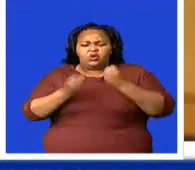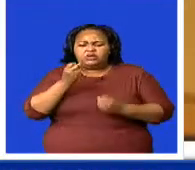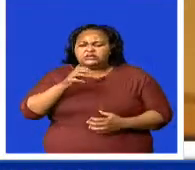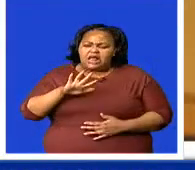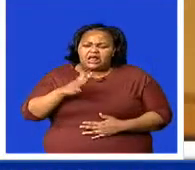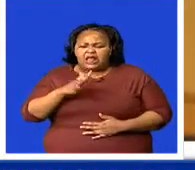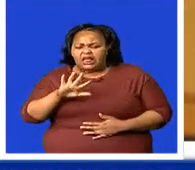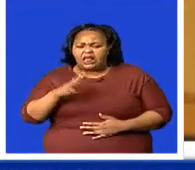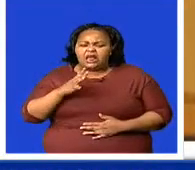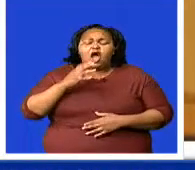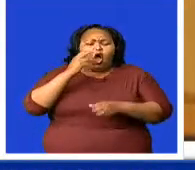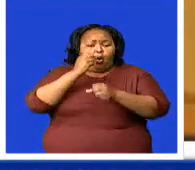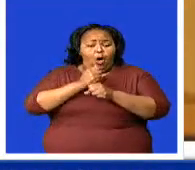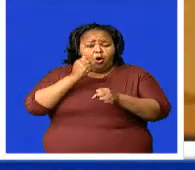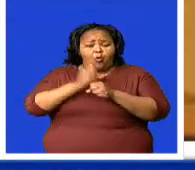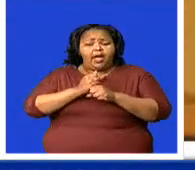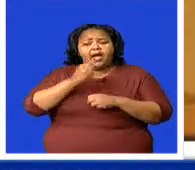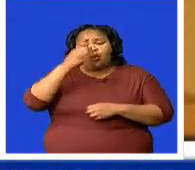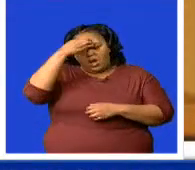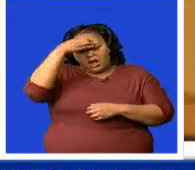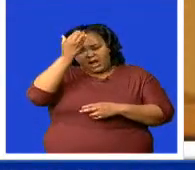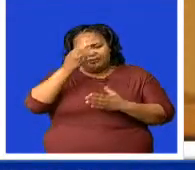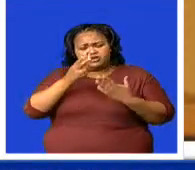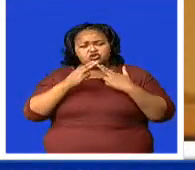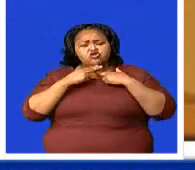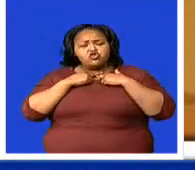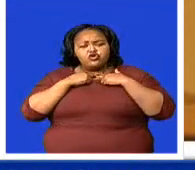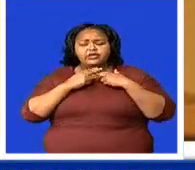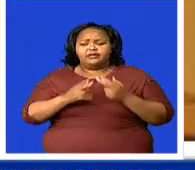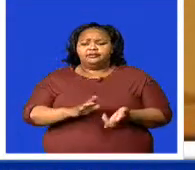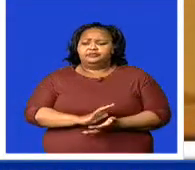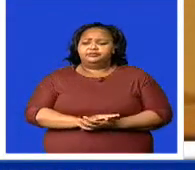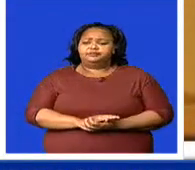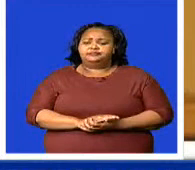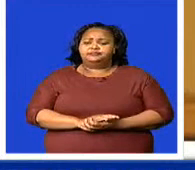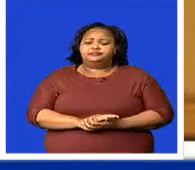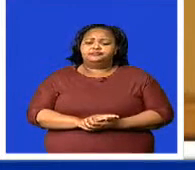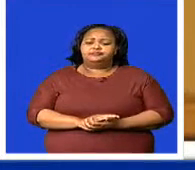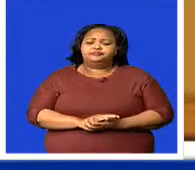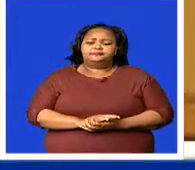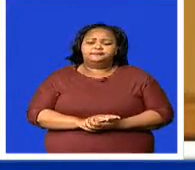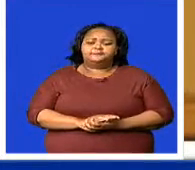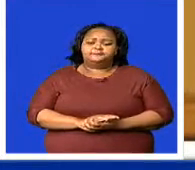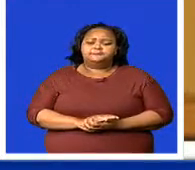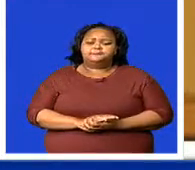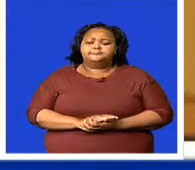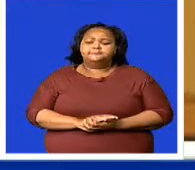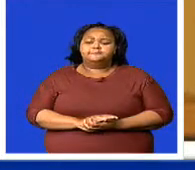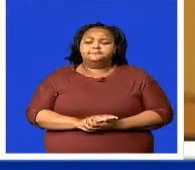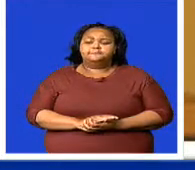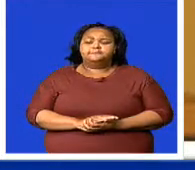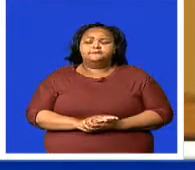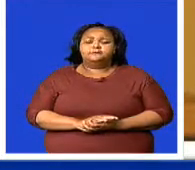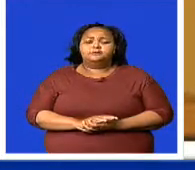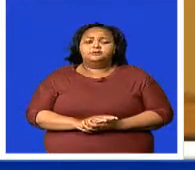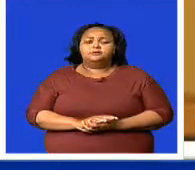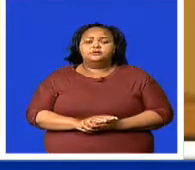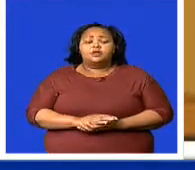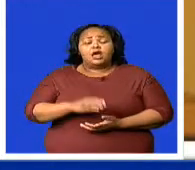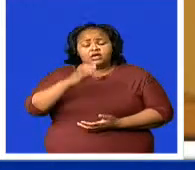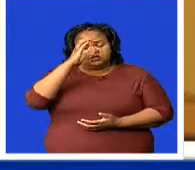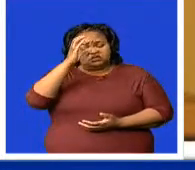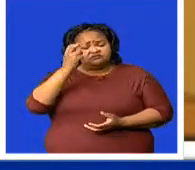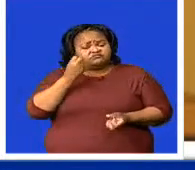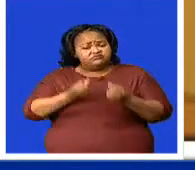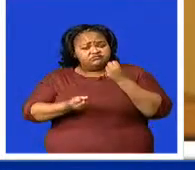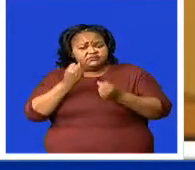I would assume that the interests